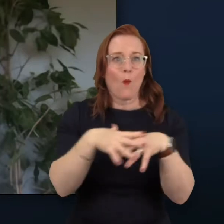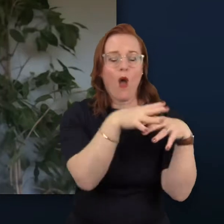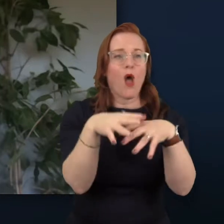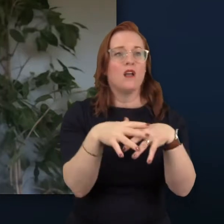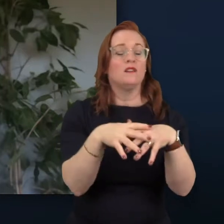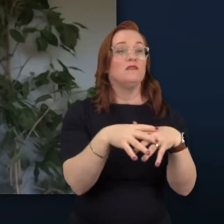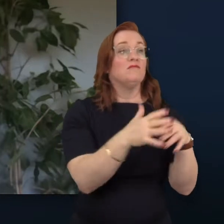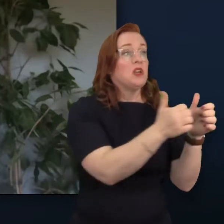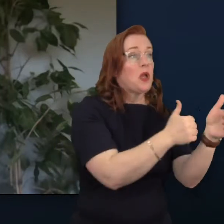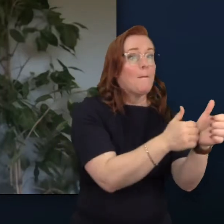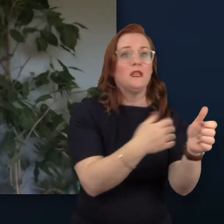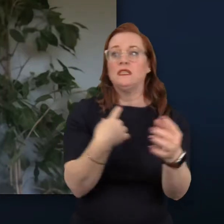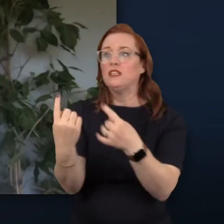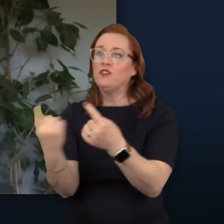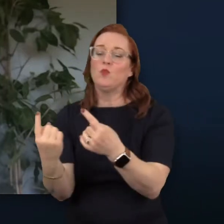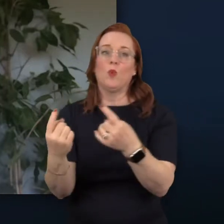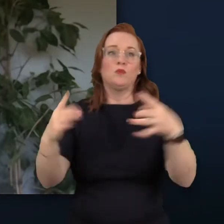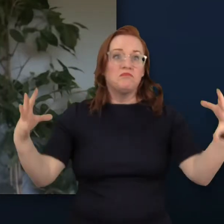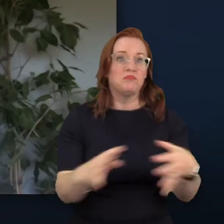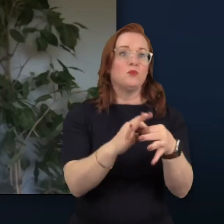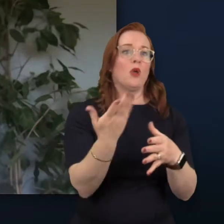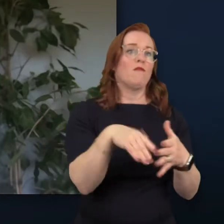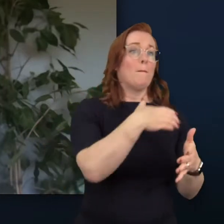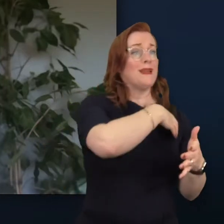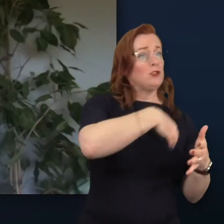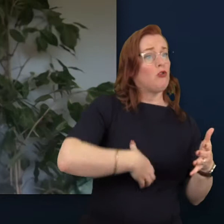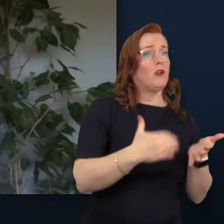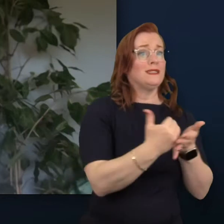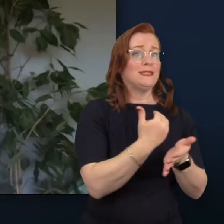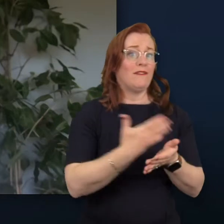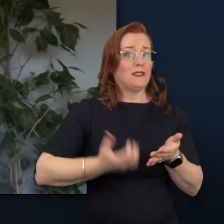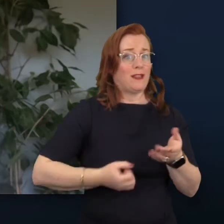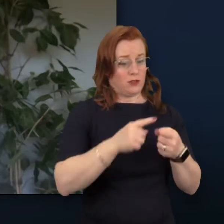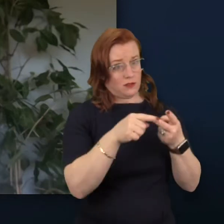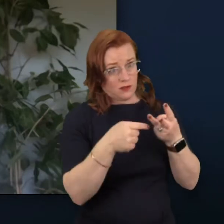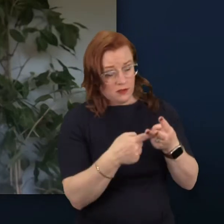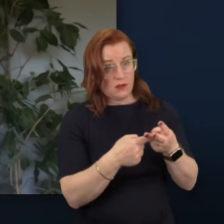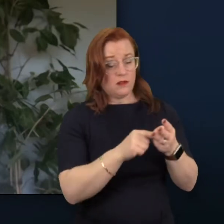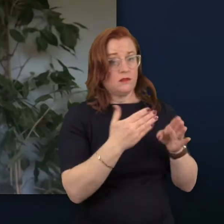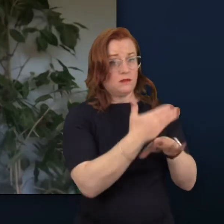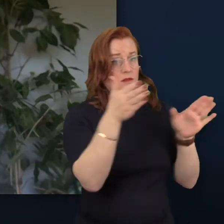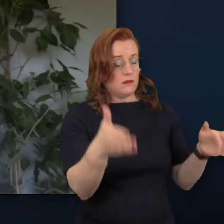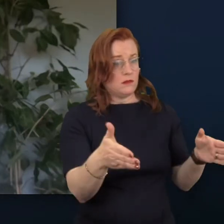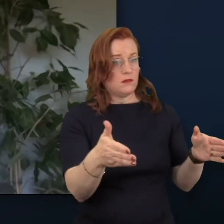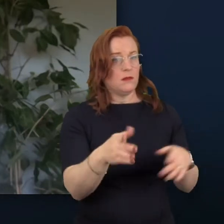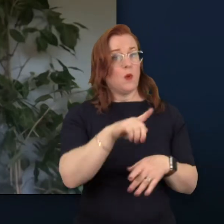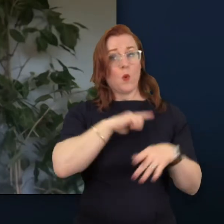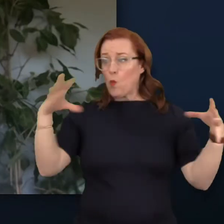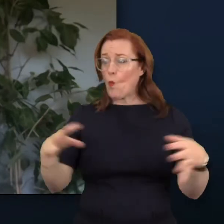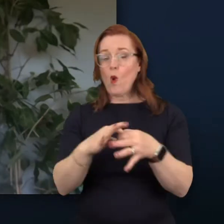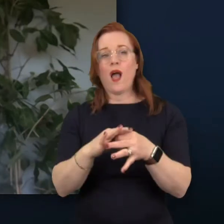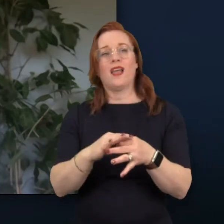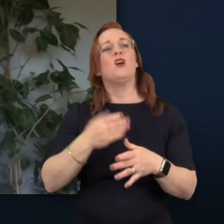across insurance, savings and pensions with the express intention of the industry